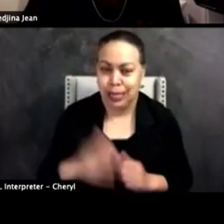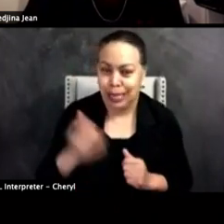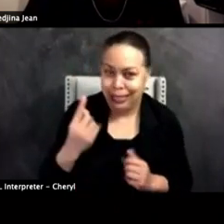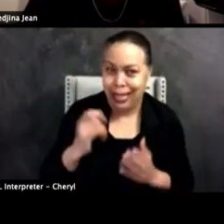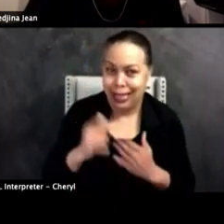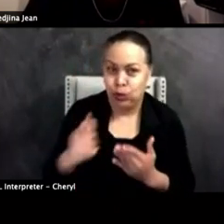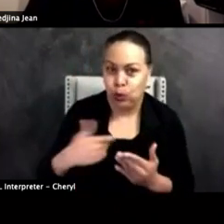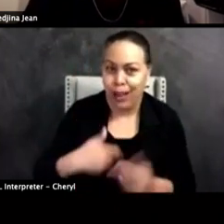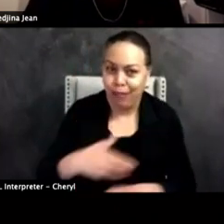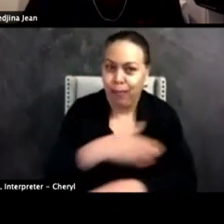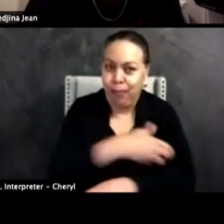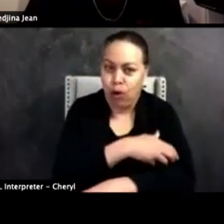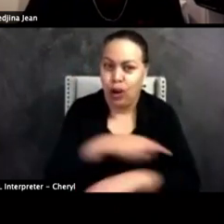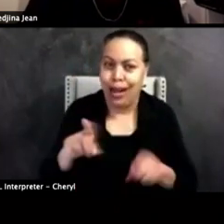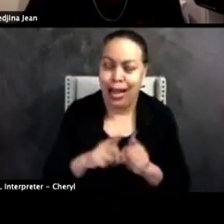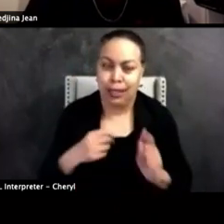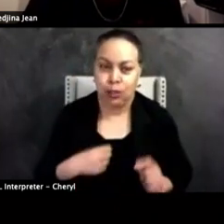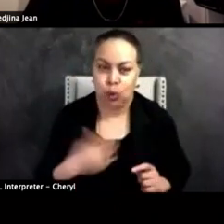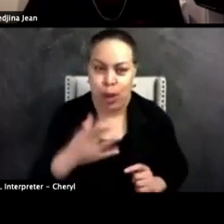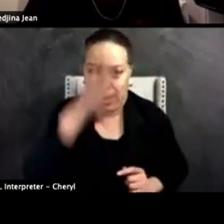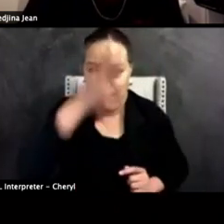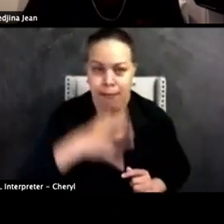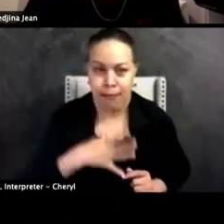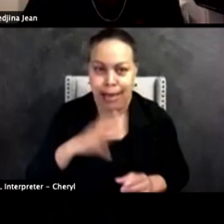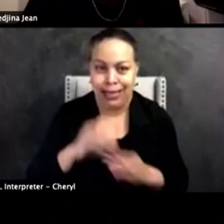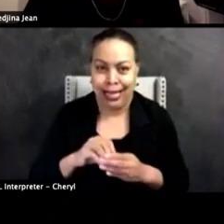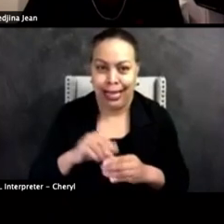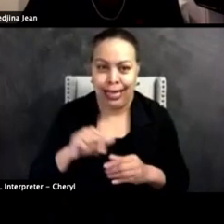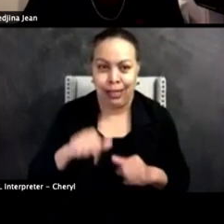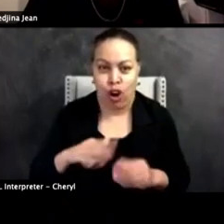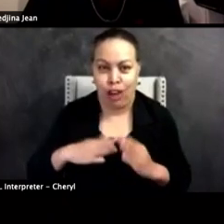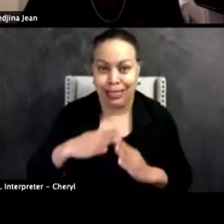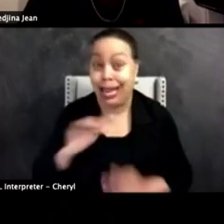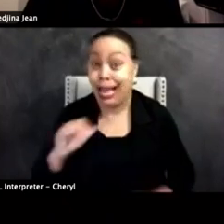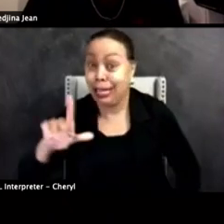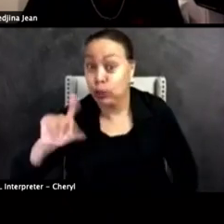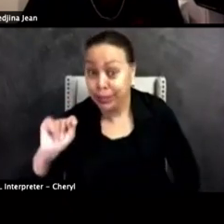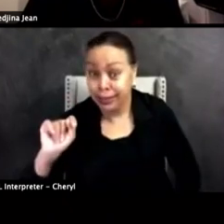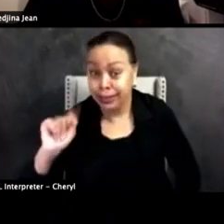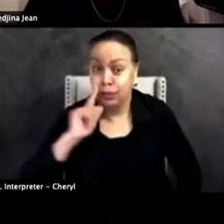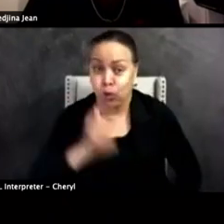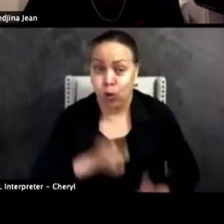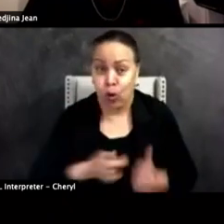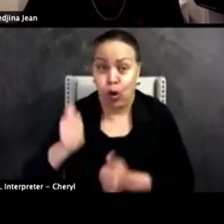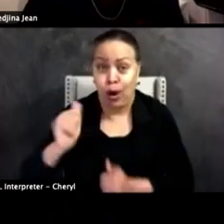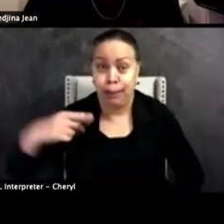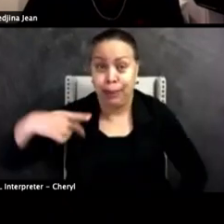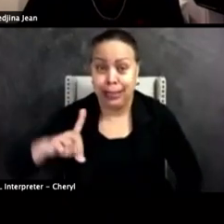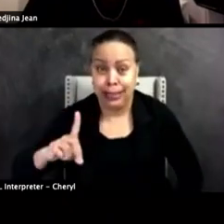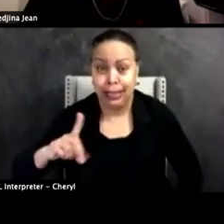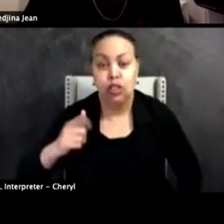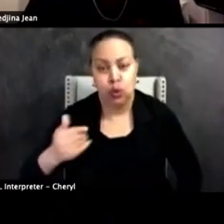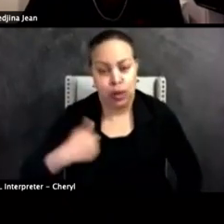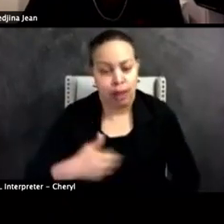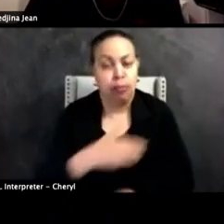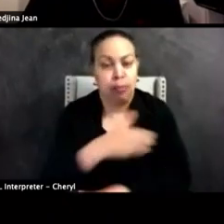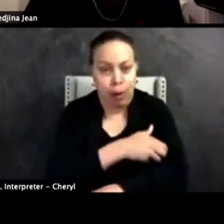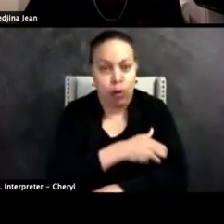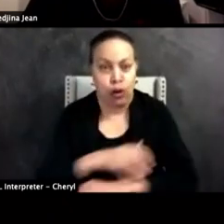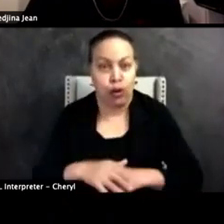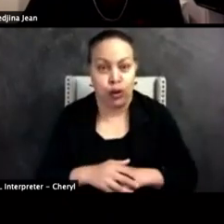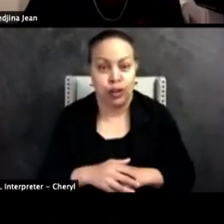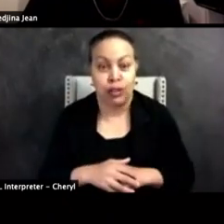power that you have as a white male within Arlington and as a Lieutenant of a police force, right? Power, right? The, um,